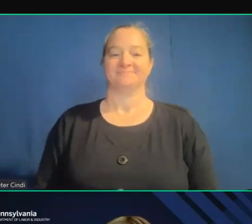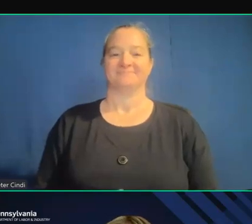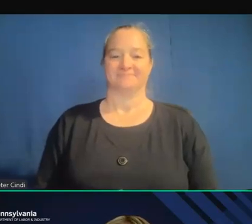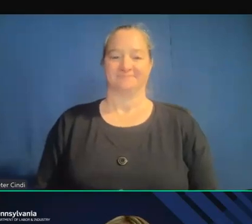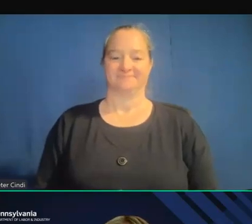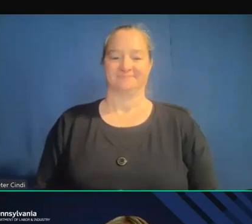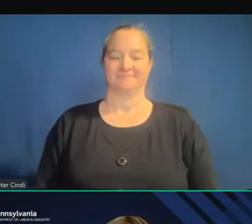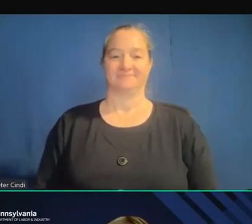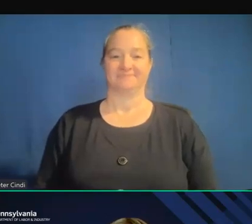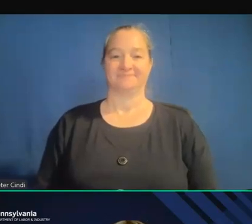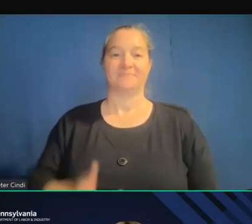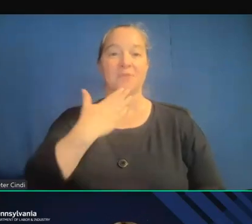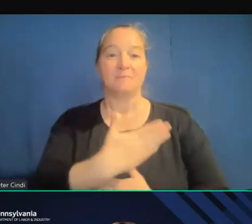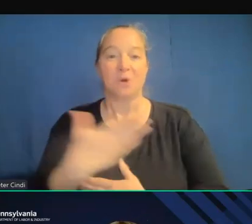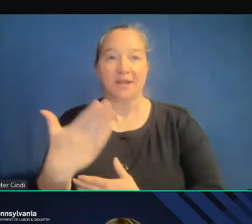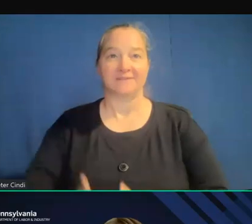Good morning.